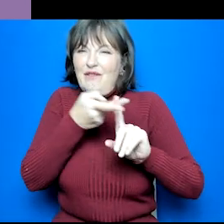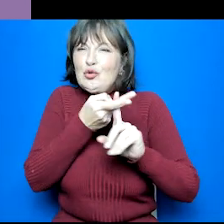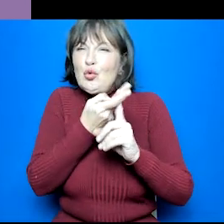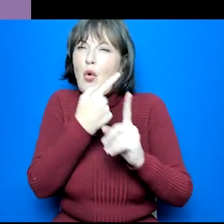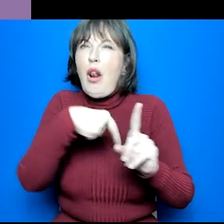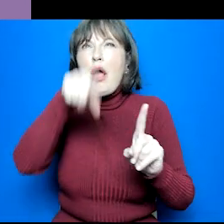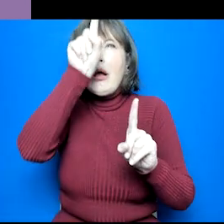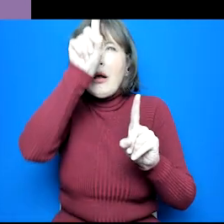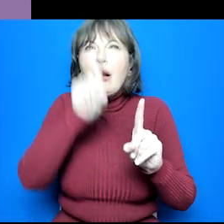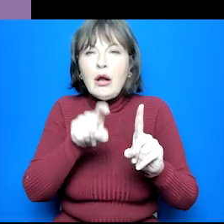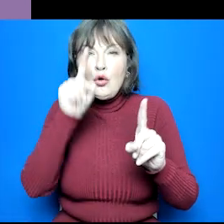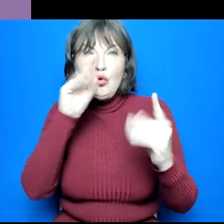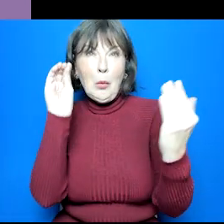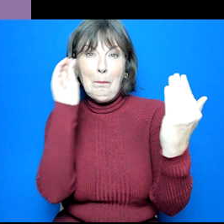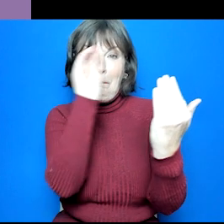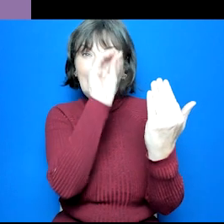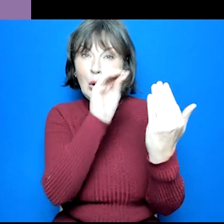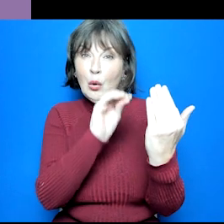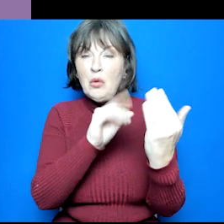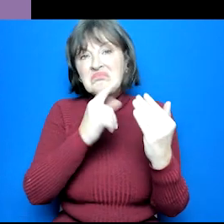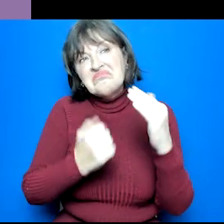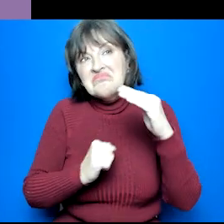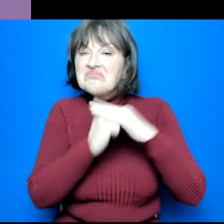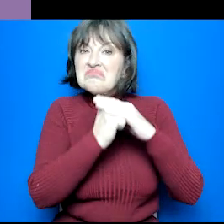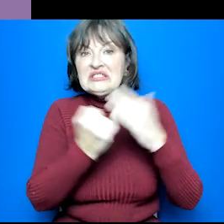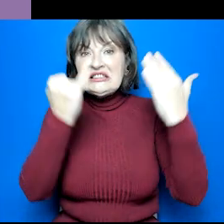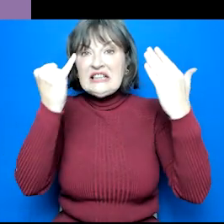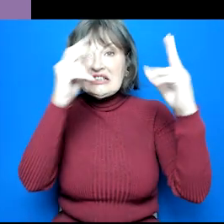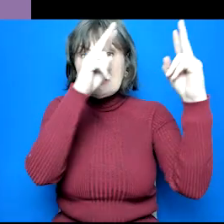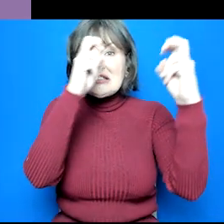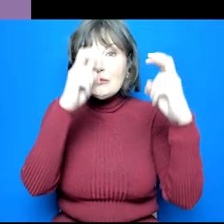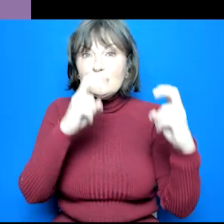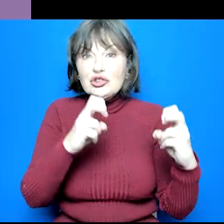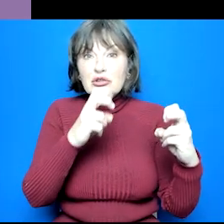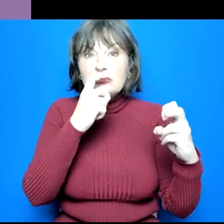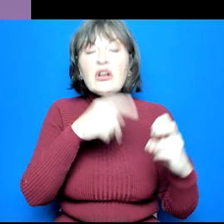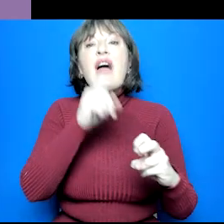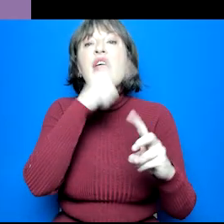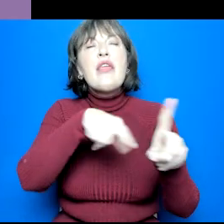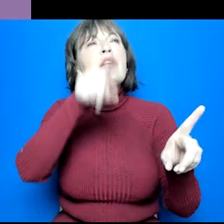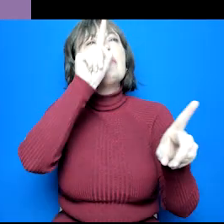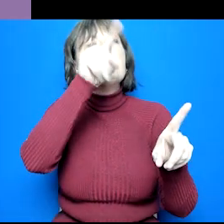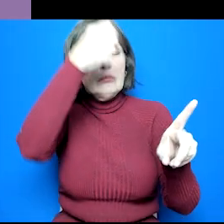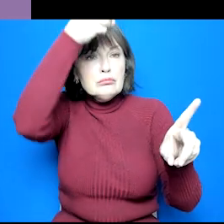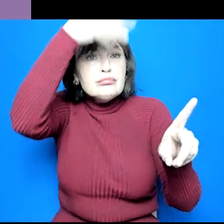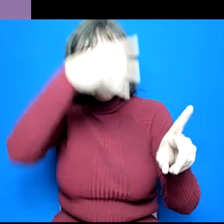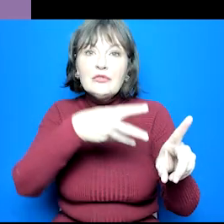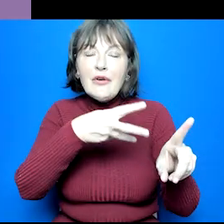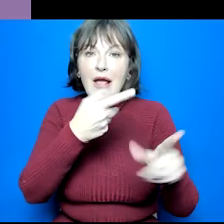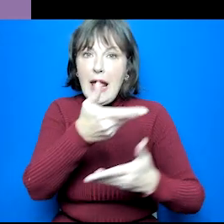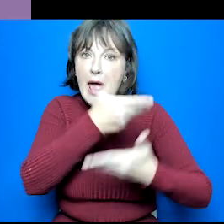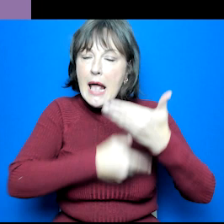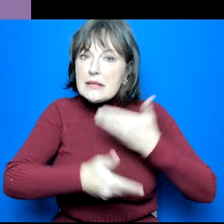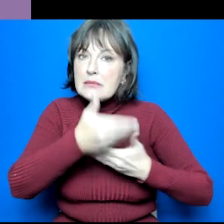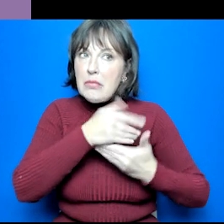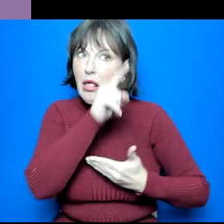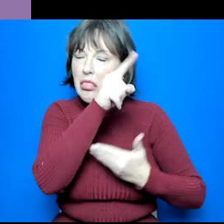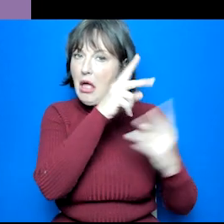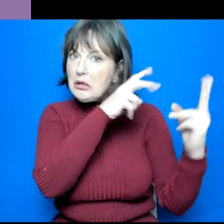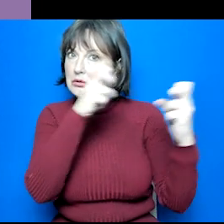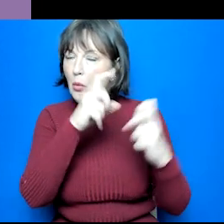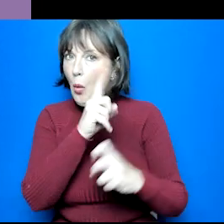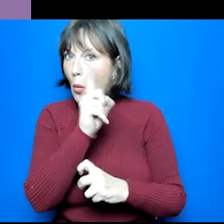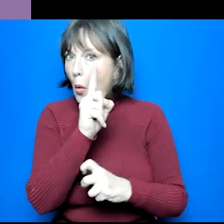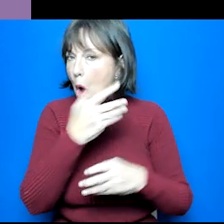tool that will then link to job profiles and industries on the site. Job profiles provide information on getting into the job and what skills and